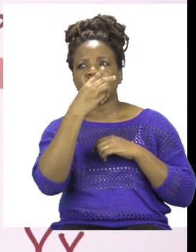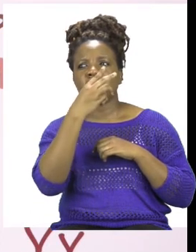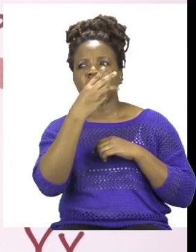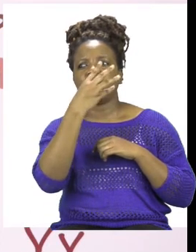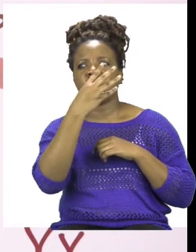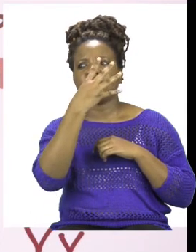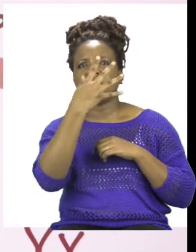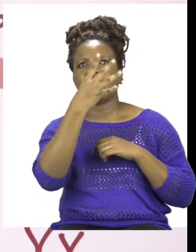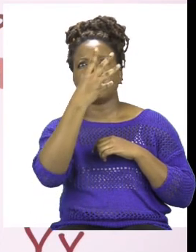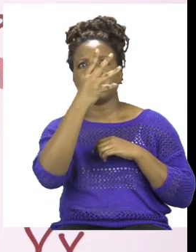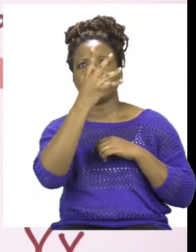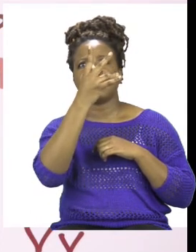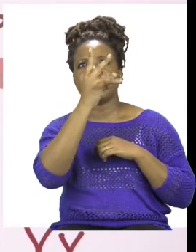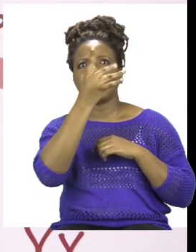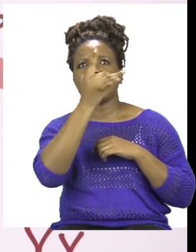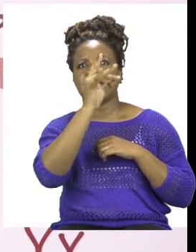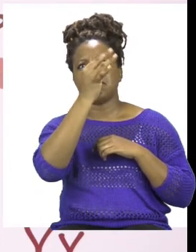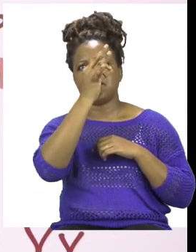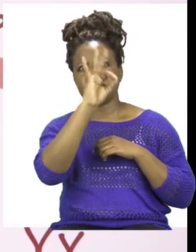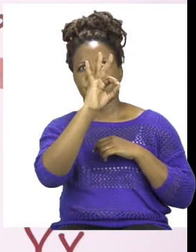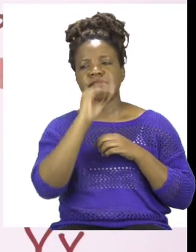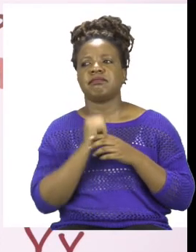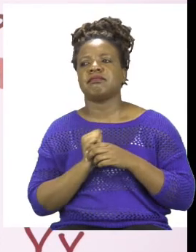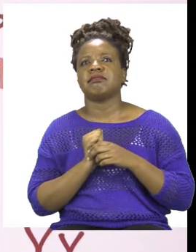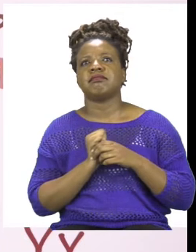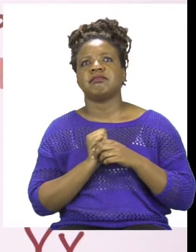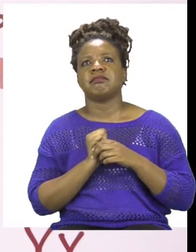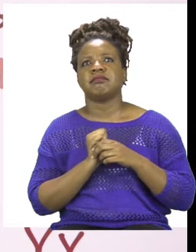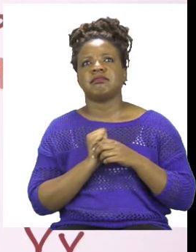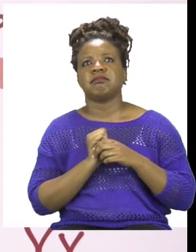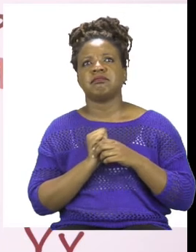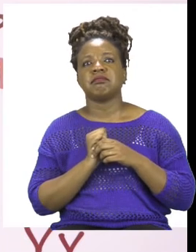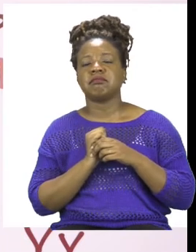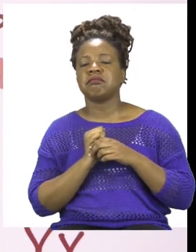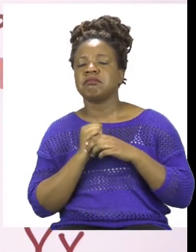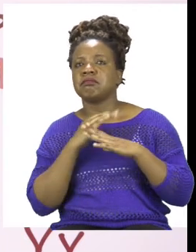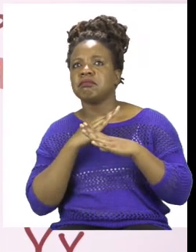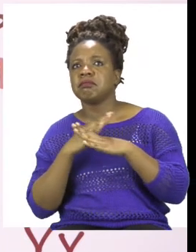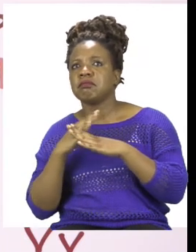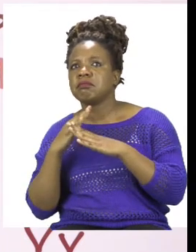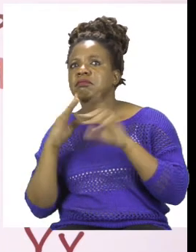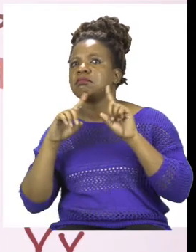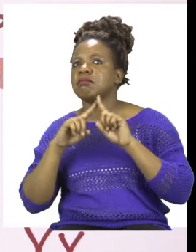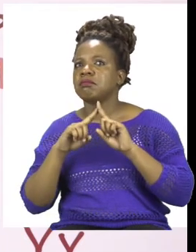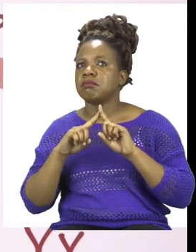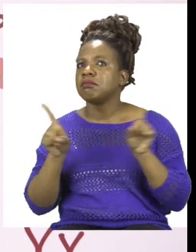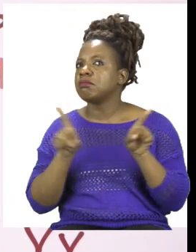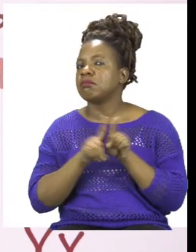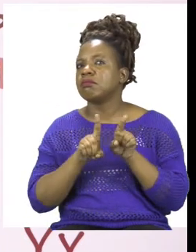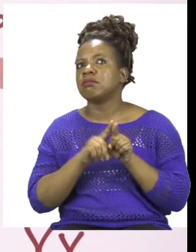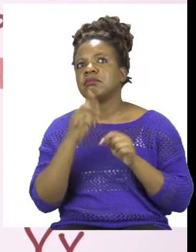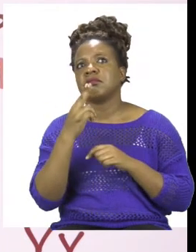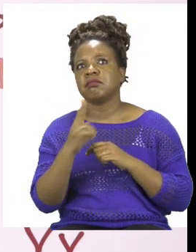hours. Now, as you can see, the activities are not the same. We can see that sport ends at